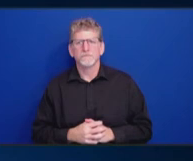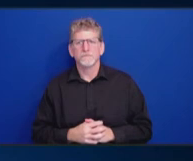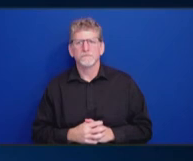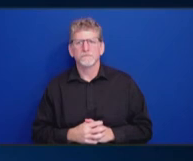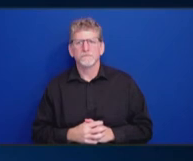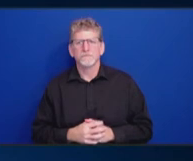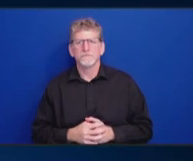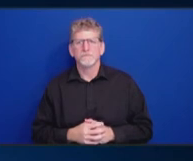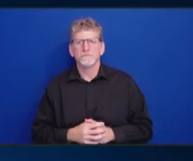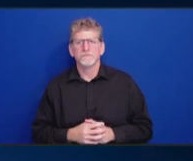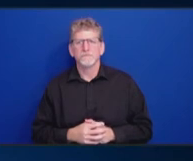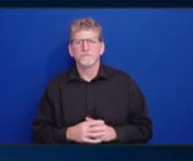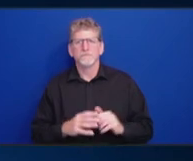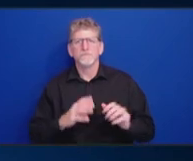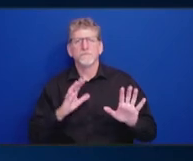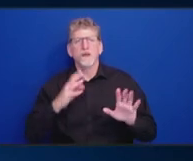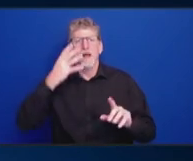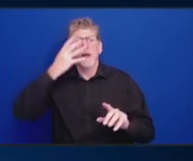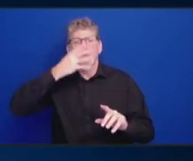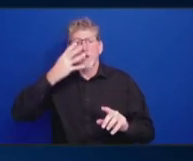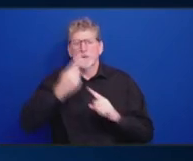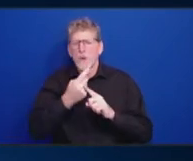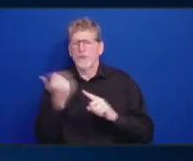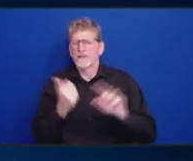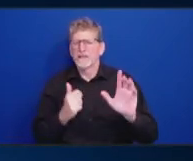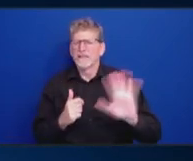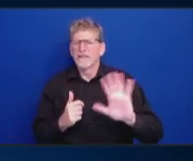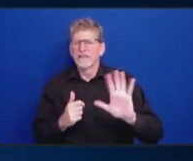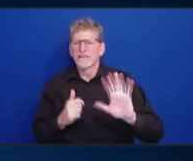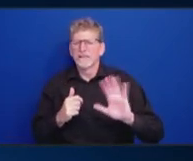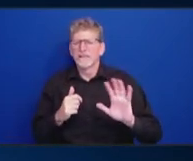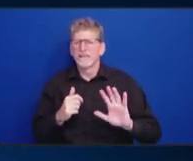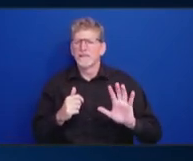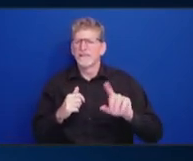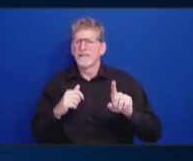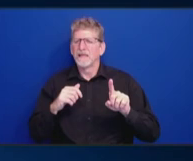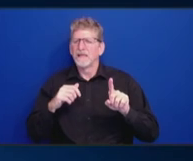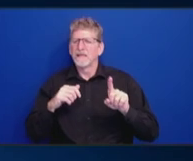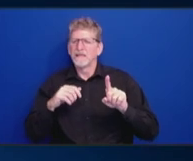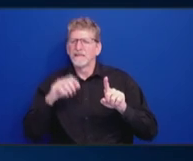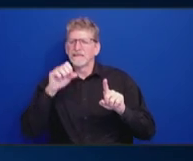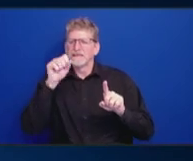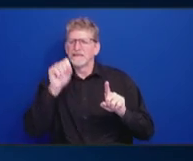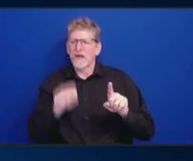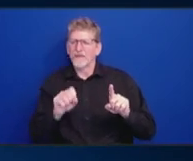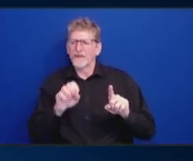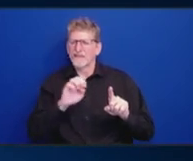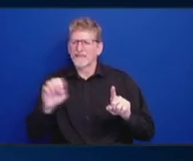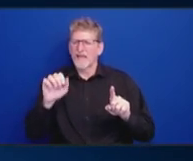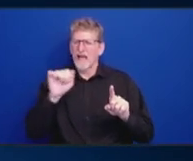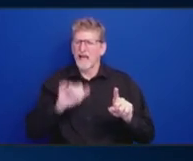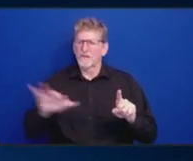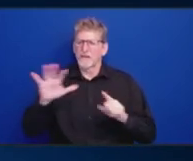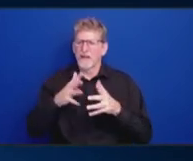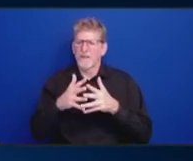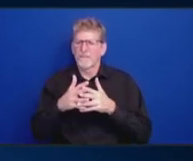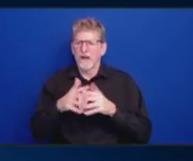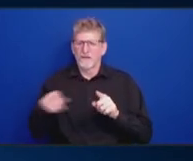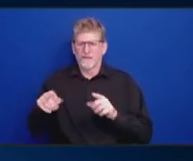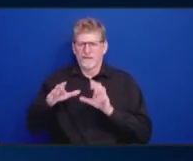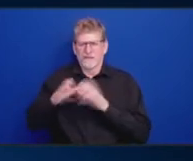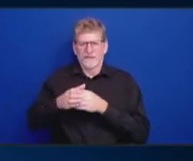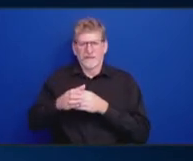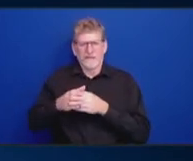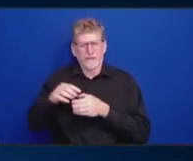the Southeast Asian American community has been, you know, dealing with this issue for the last 50 years that we're here. And someone said yesterday the